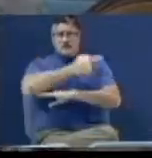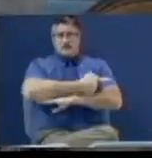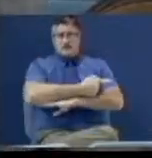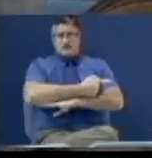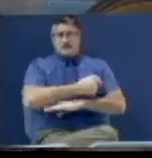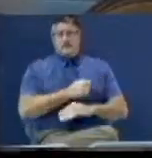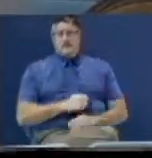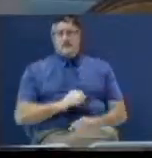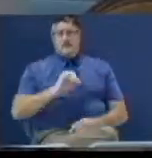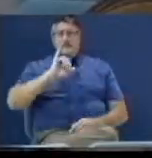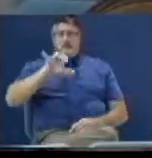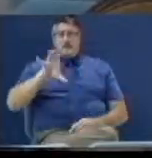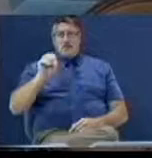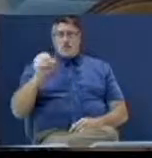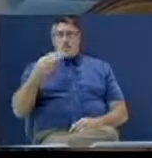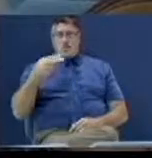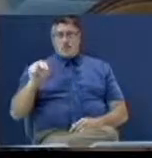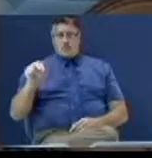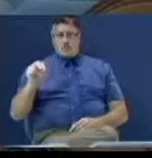John